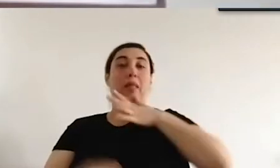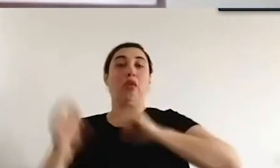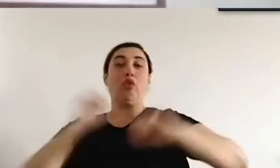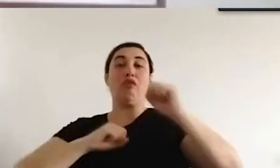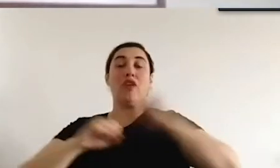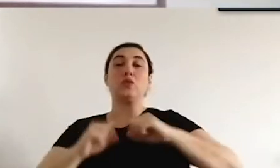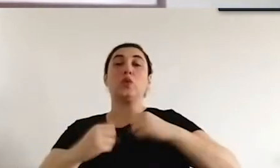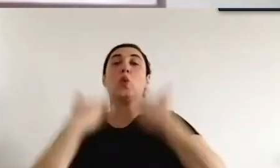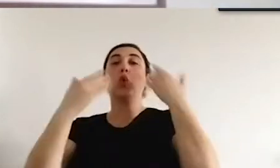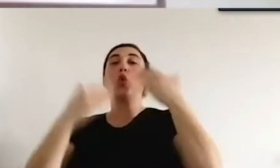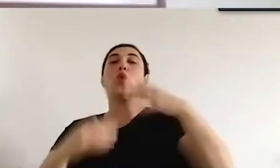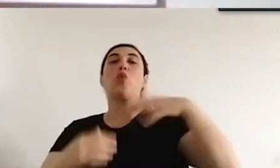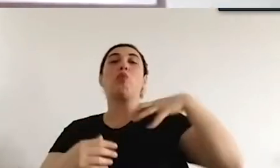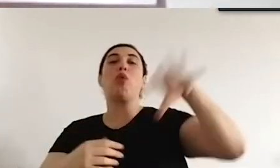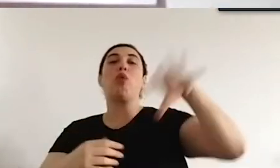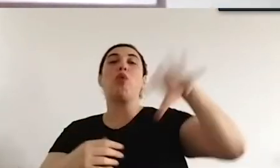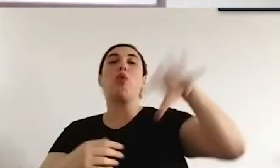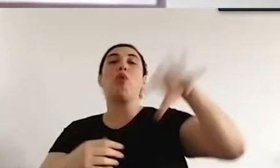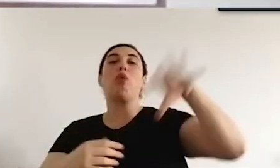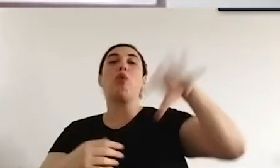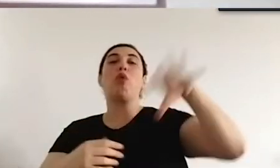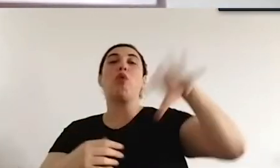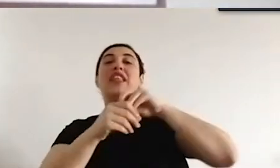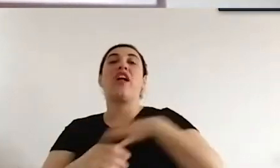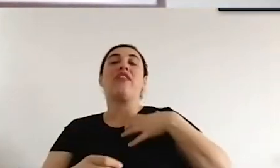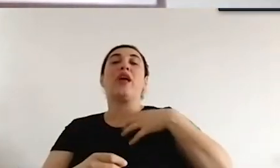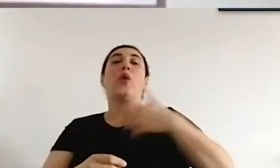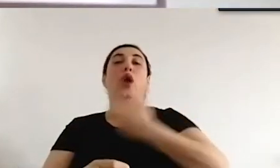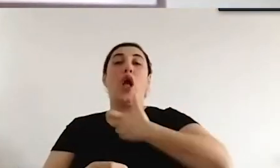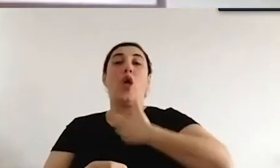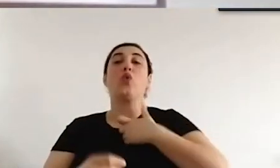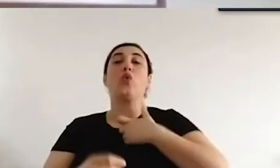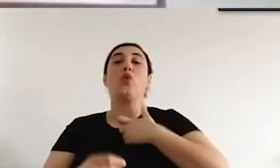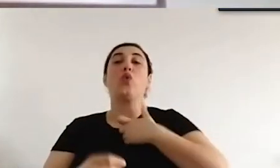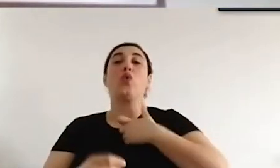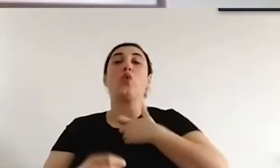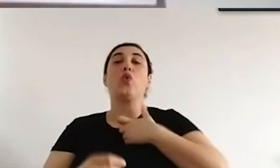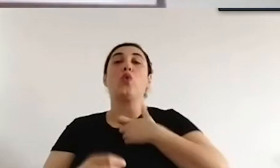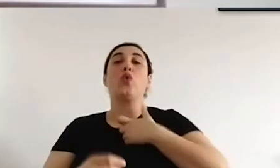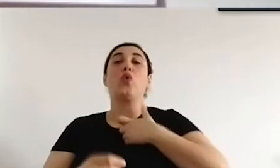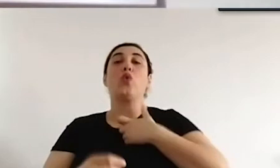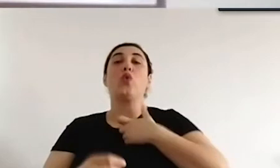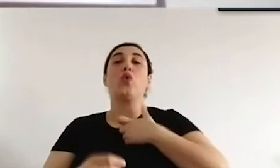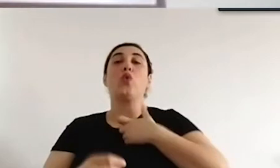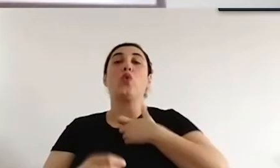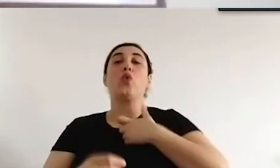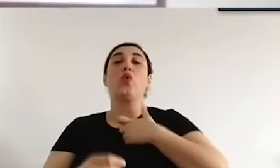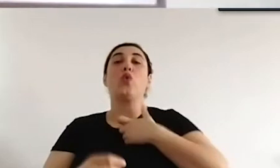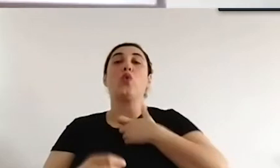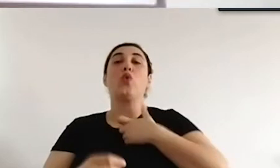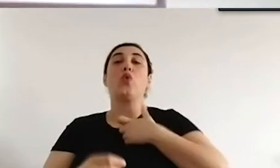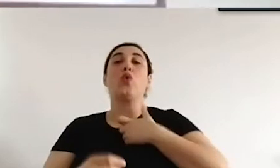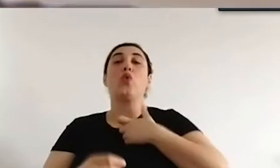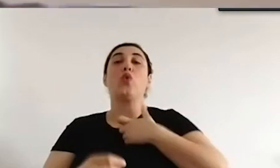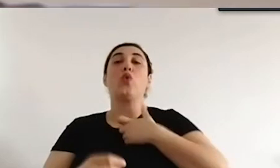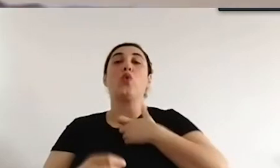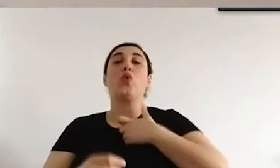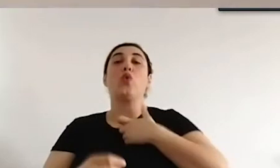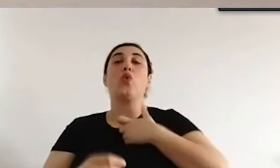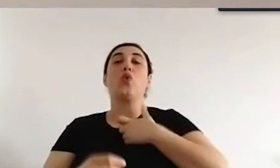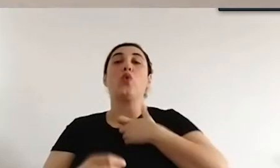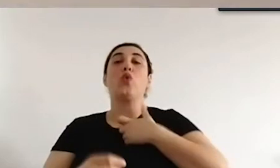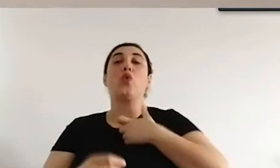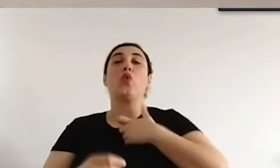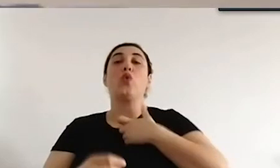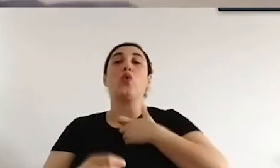a member of faculty working in the field of constitutional law. Gulash Karan is our moderator in